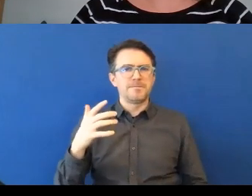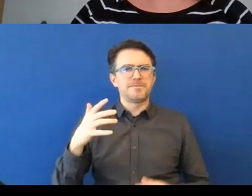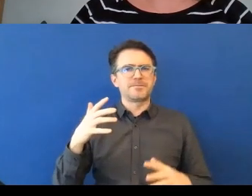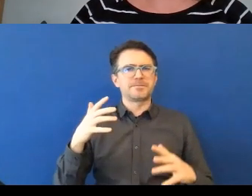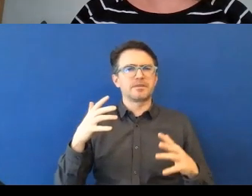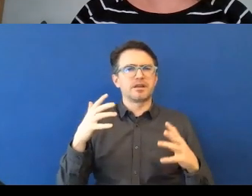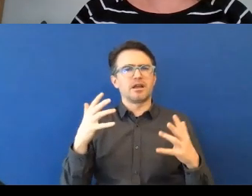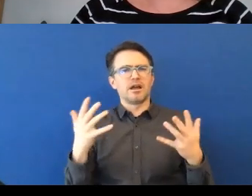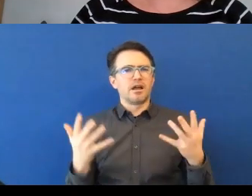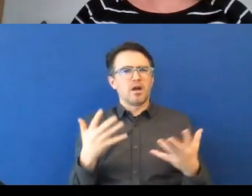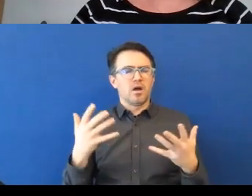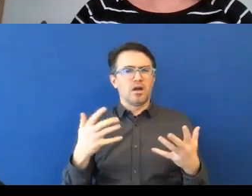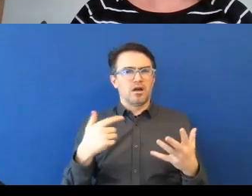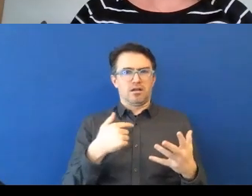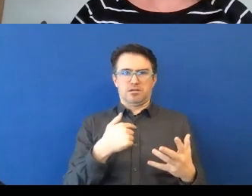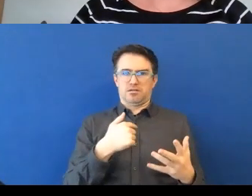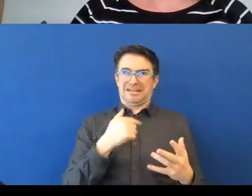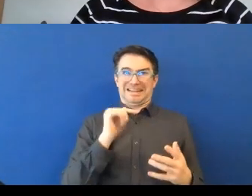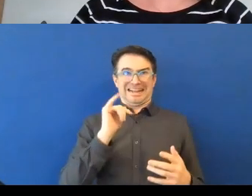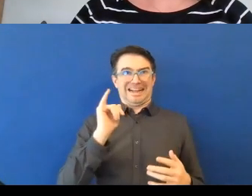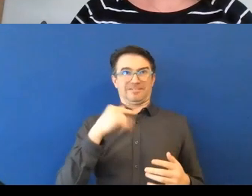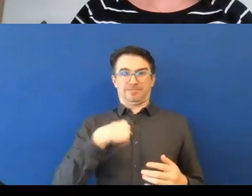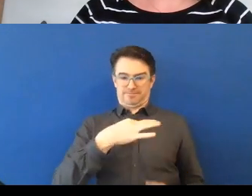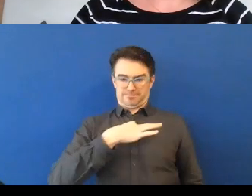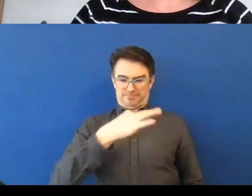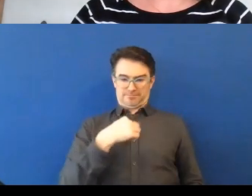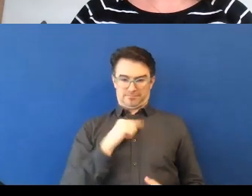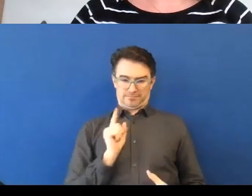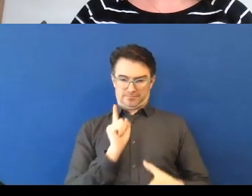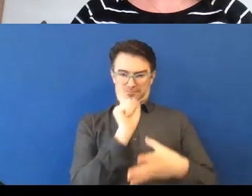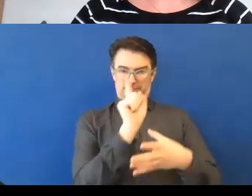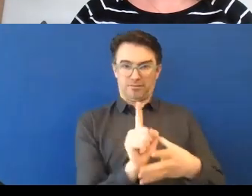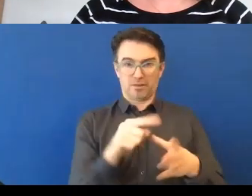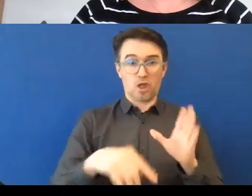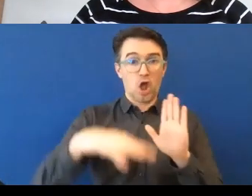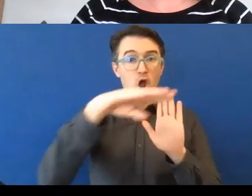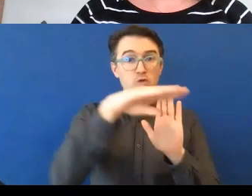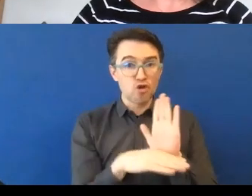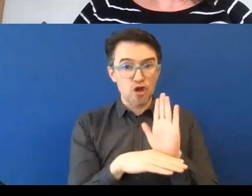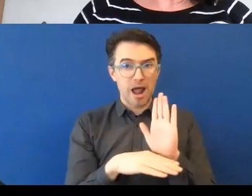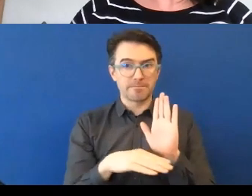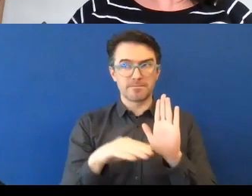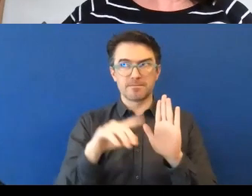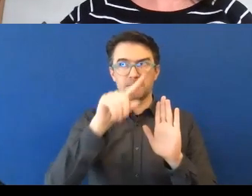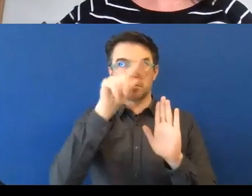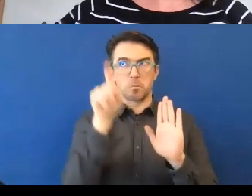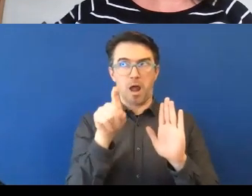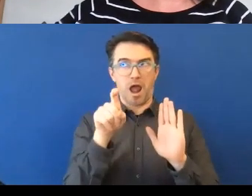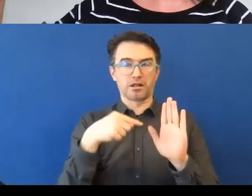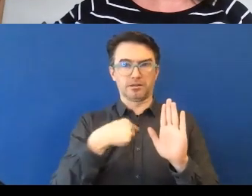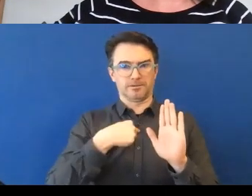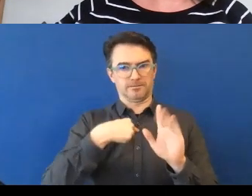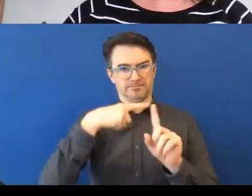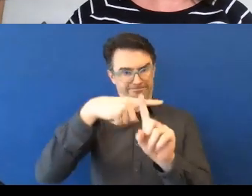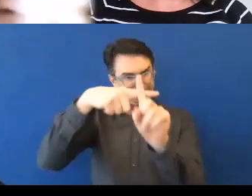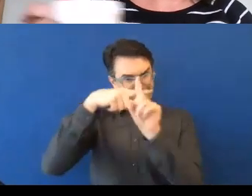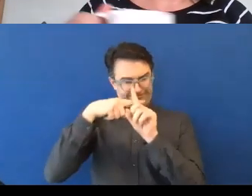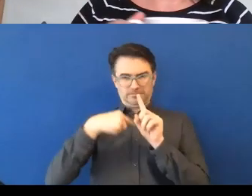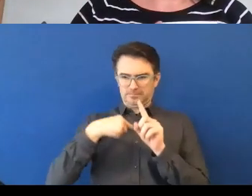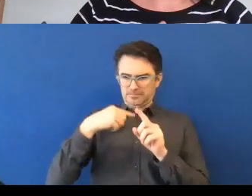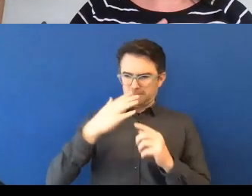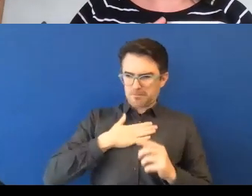we need to do as organizations is signal that as a neurodivergent person, as a neurominority,